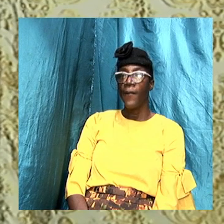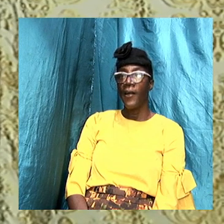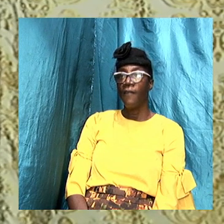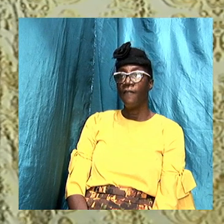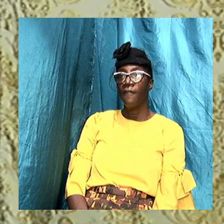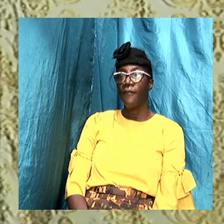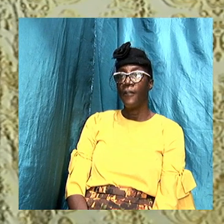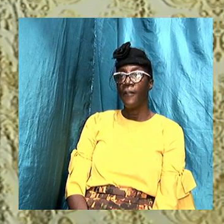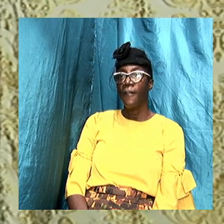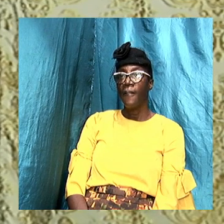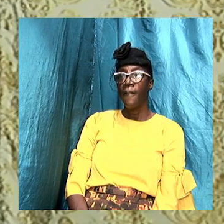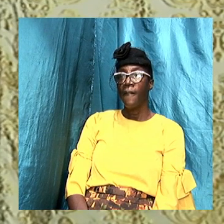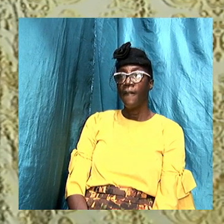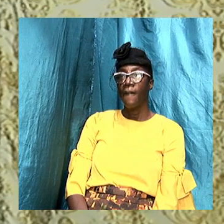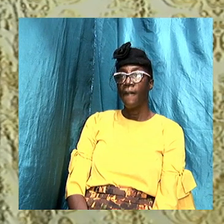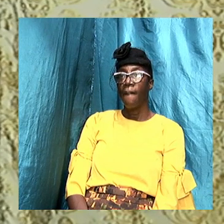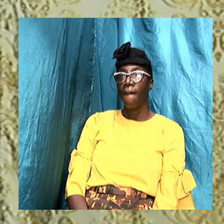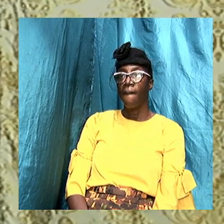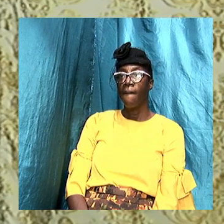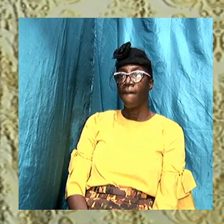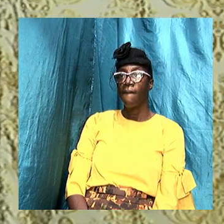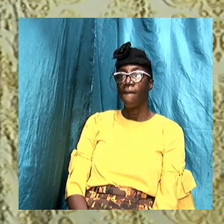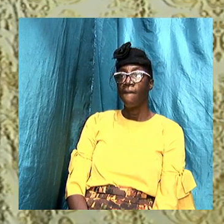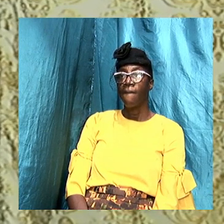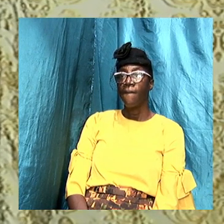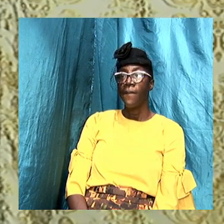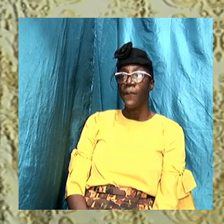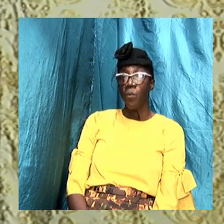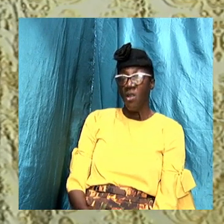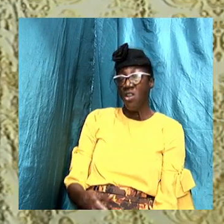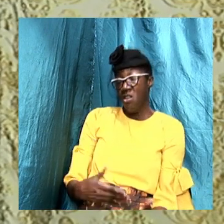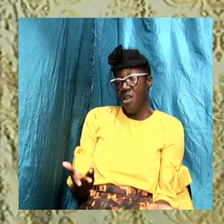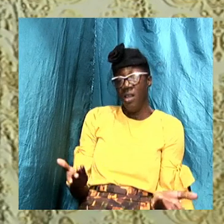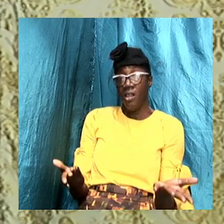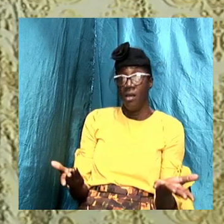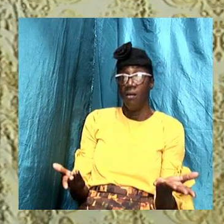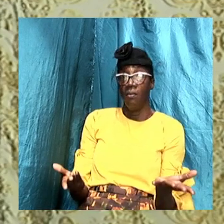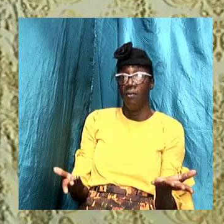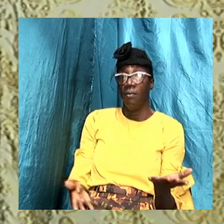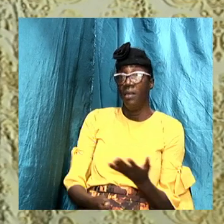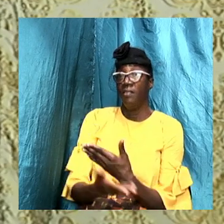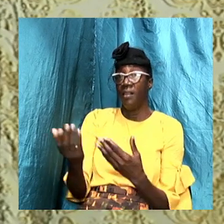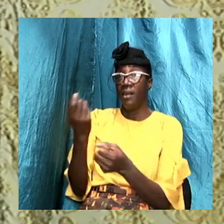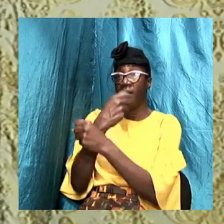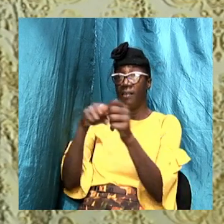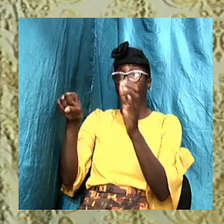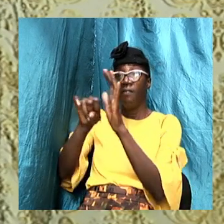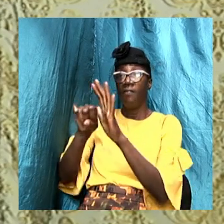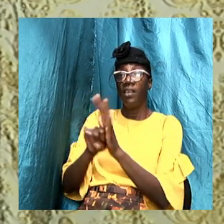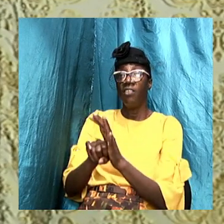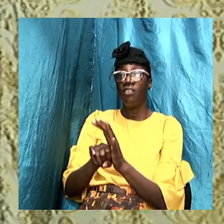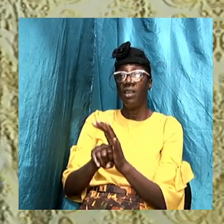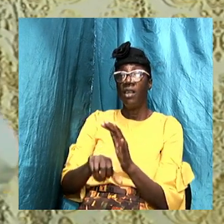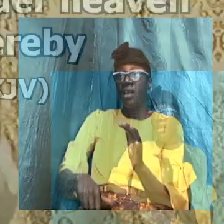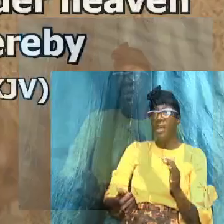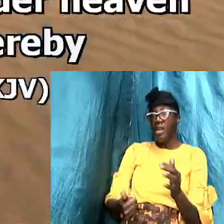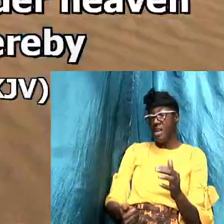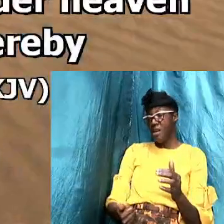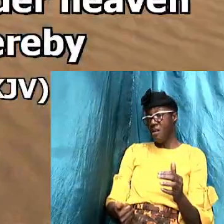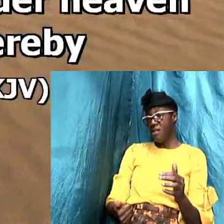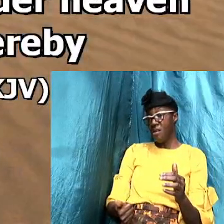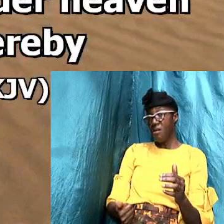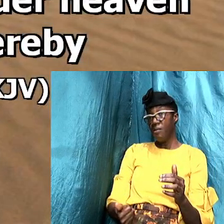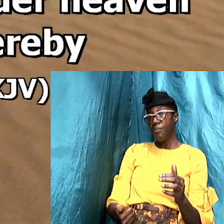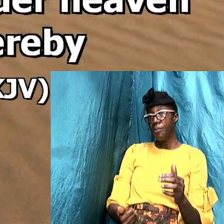Acts 4 verse 12 neither is there salvation in any